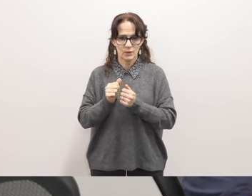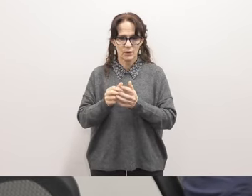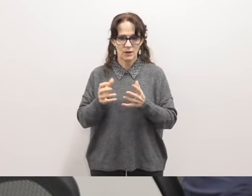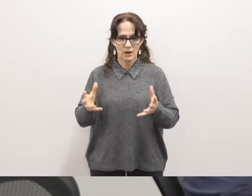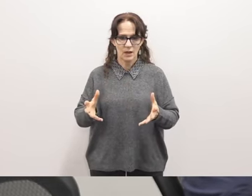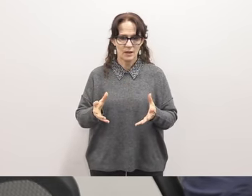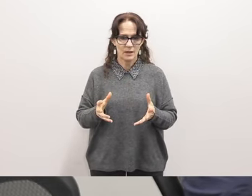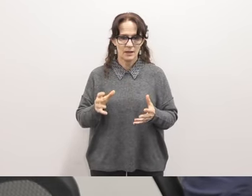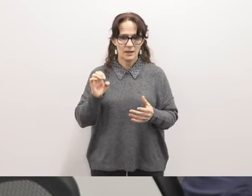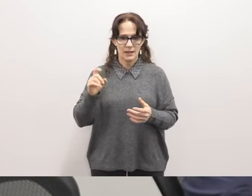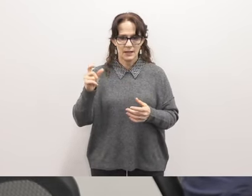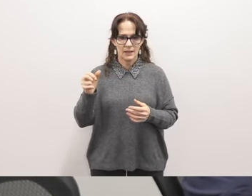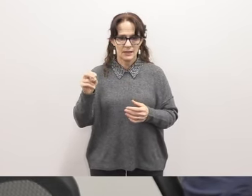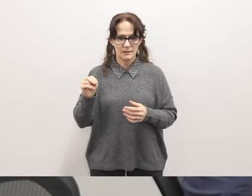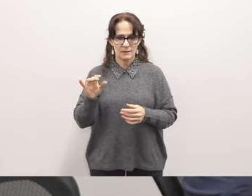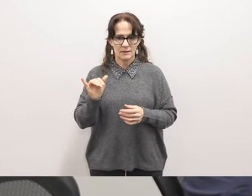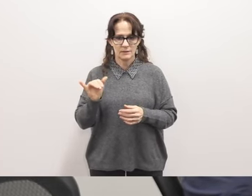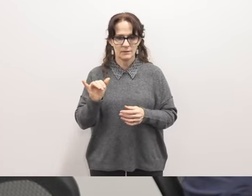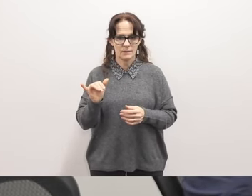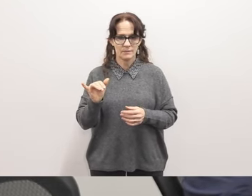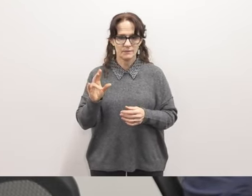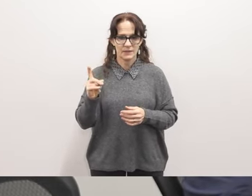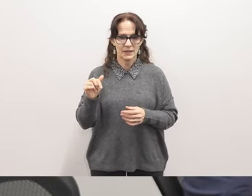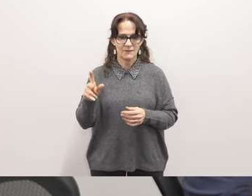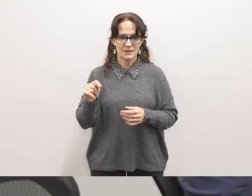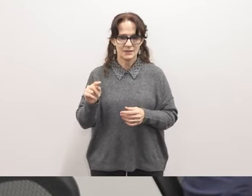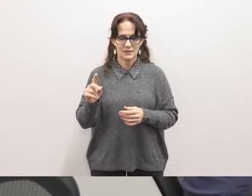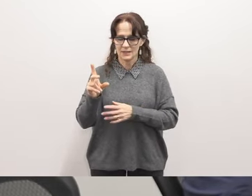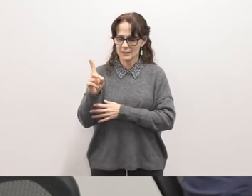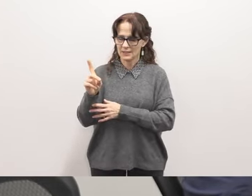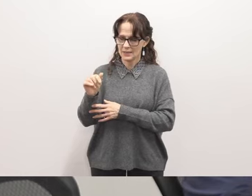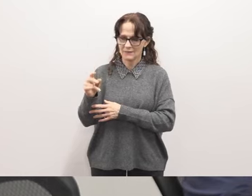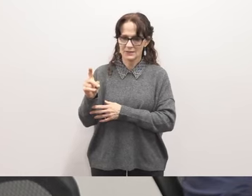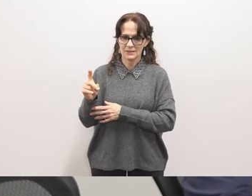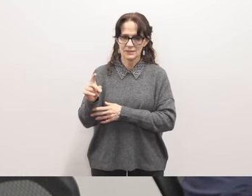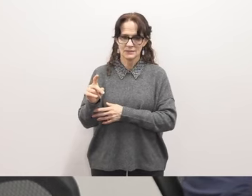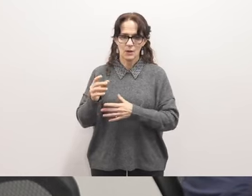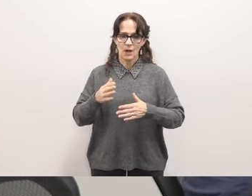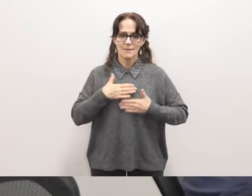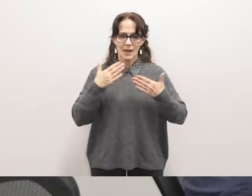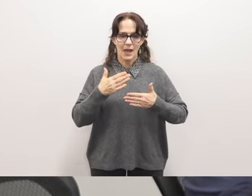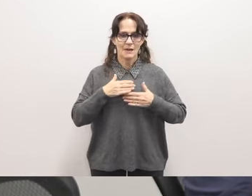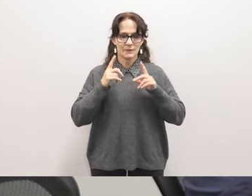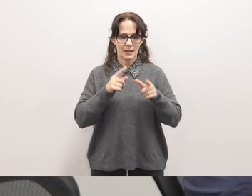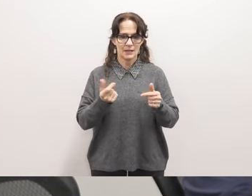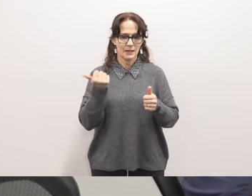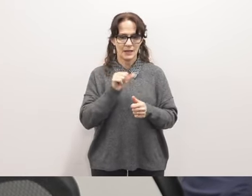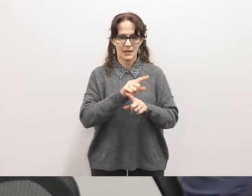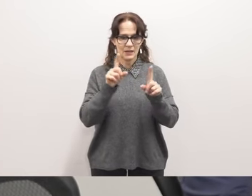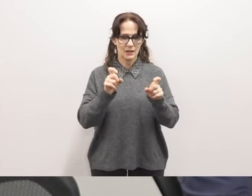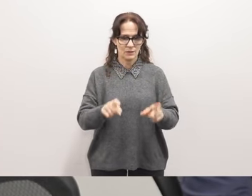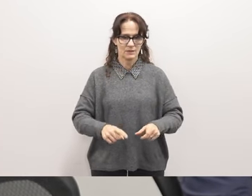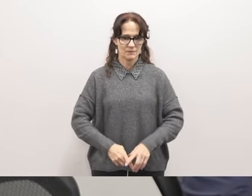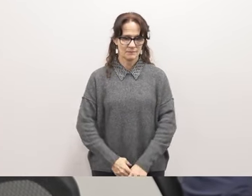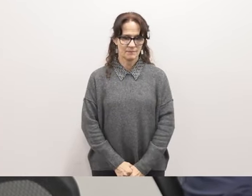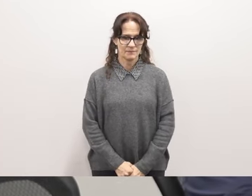but ellen and also um david so with that i'm happy to answer any questions